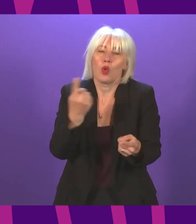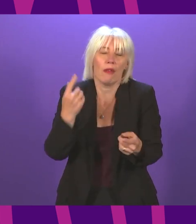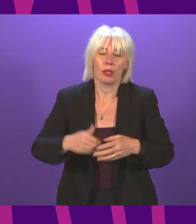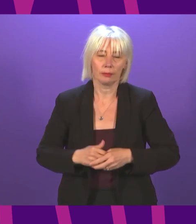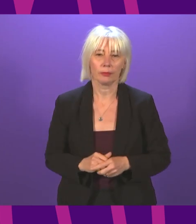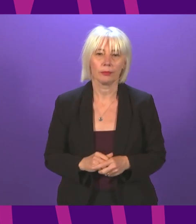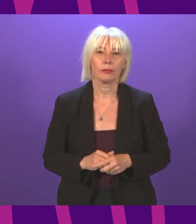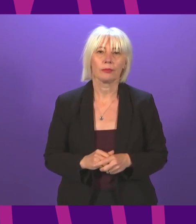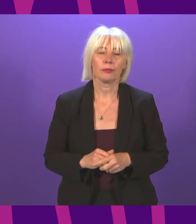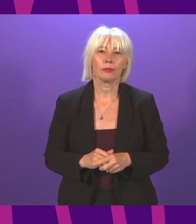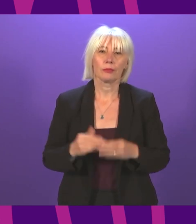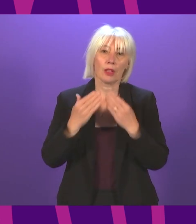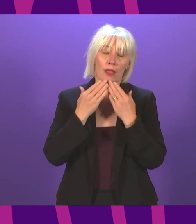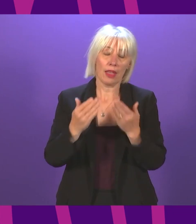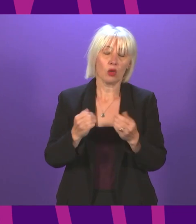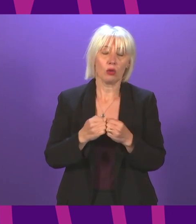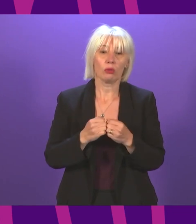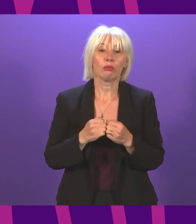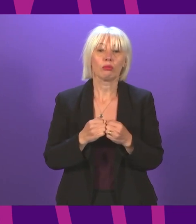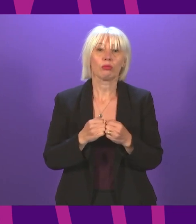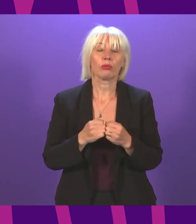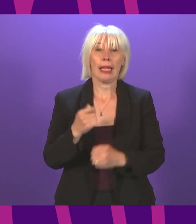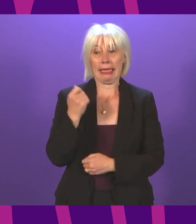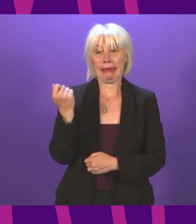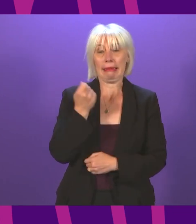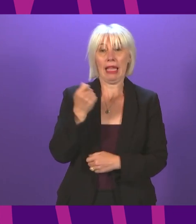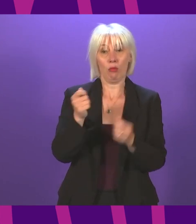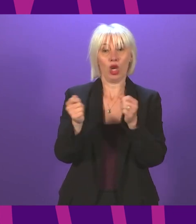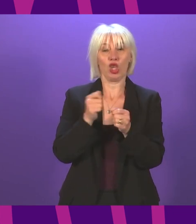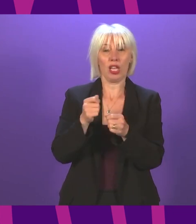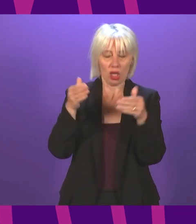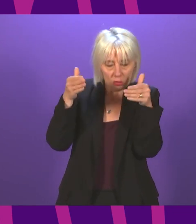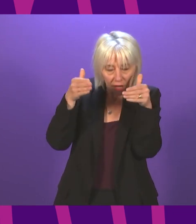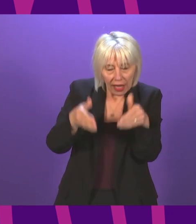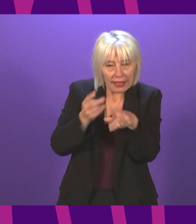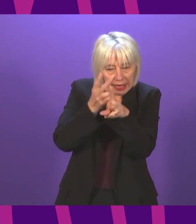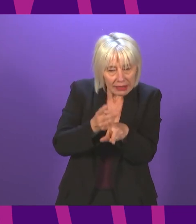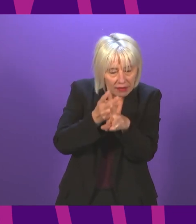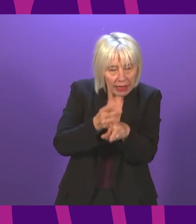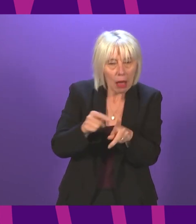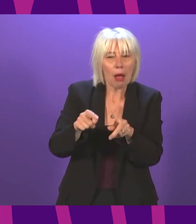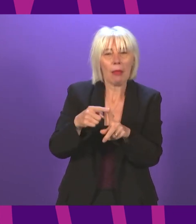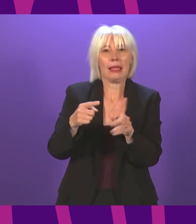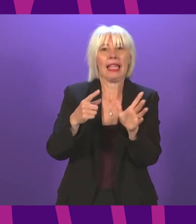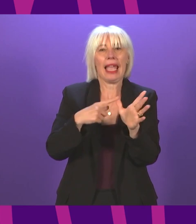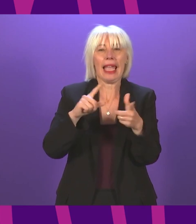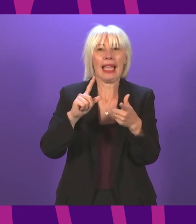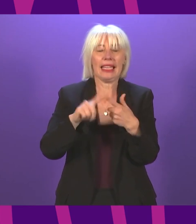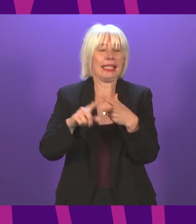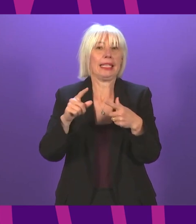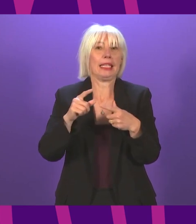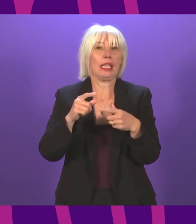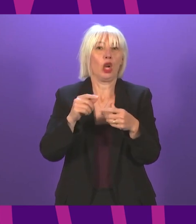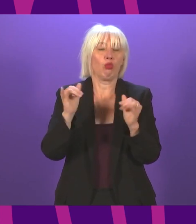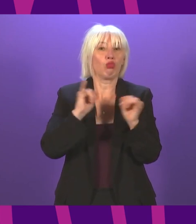The First Minister will be aware that temporary changes to the intensive care unit and any trauma care at Inverclyde Royal